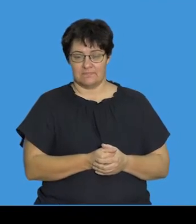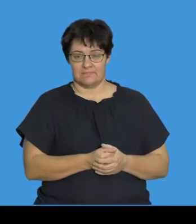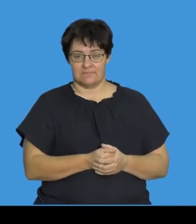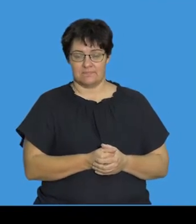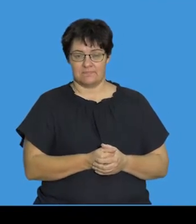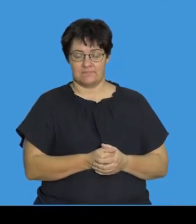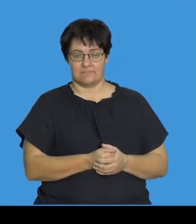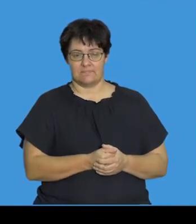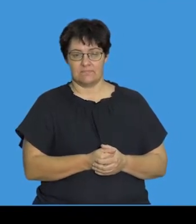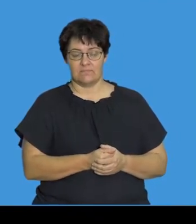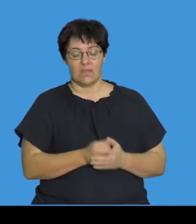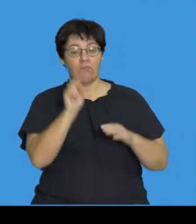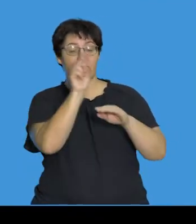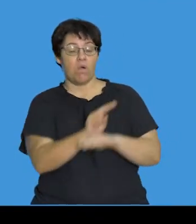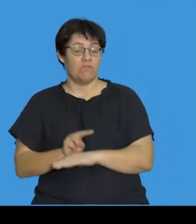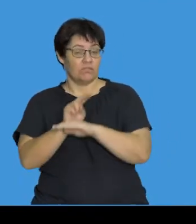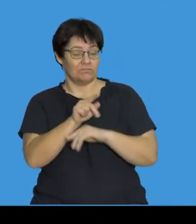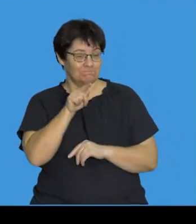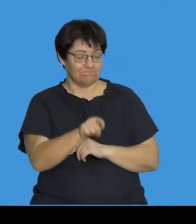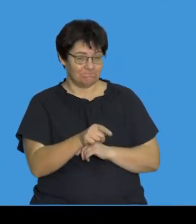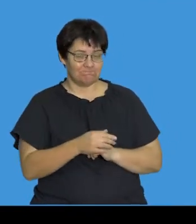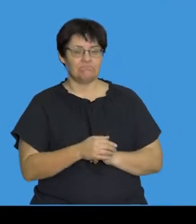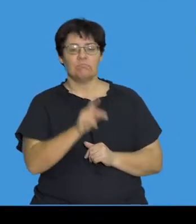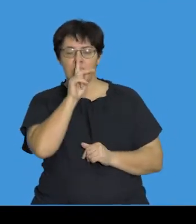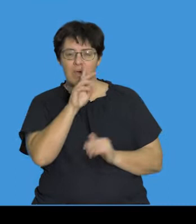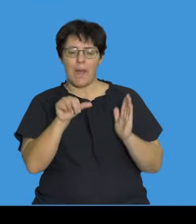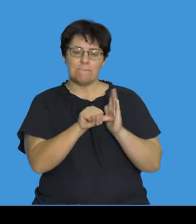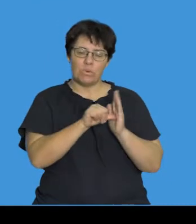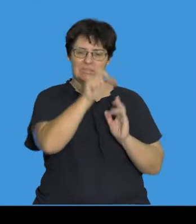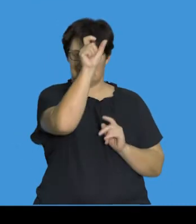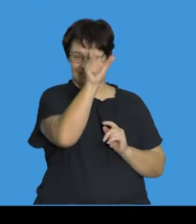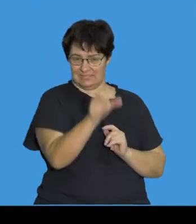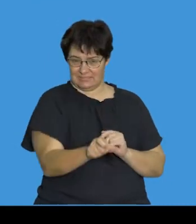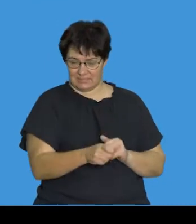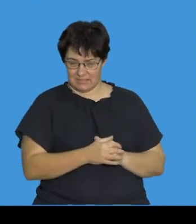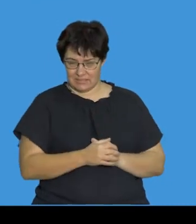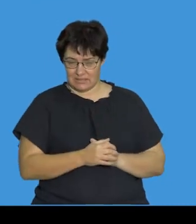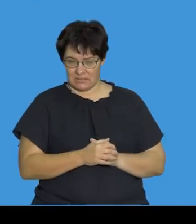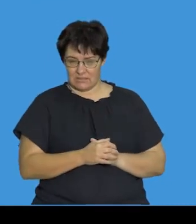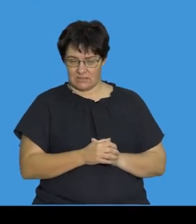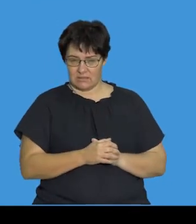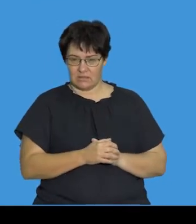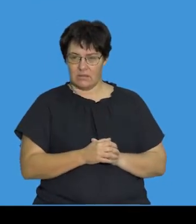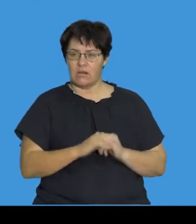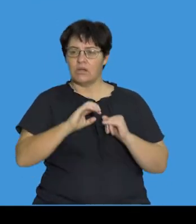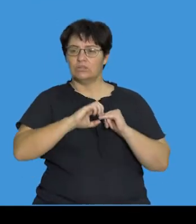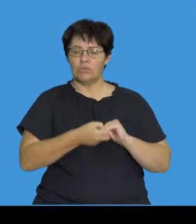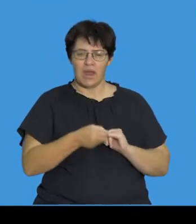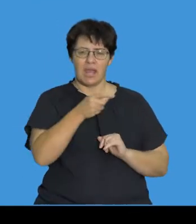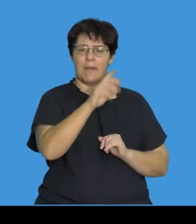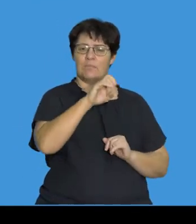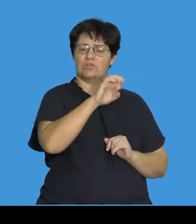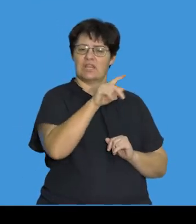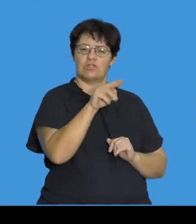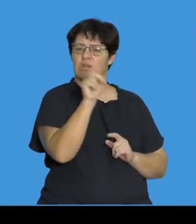So, as an overview, we're going to spend some time looking at some important terminology. We're going to try and unpack what a mutation is.